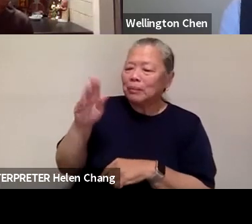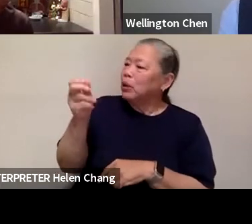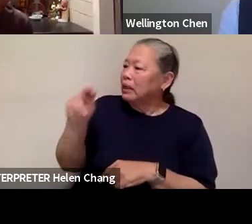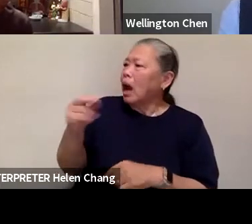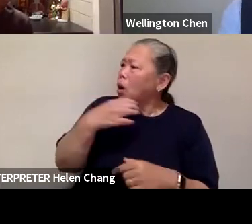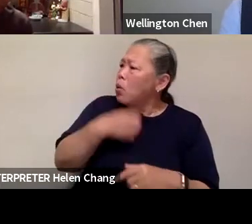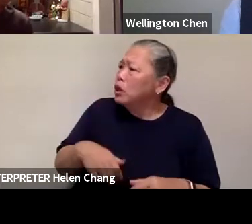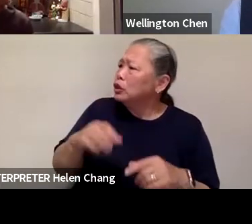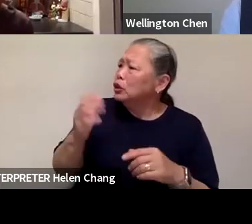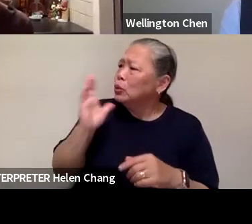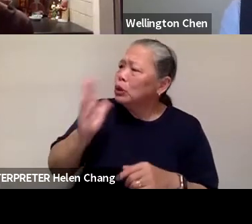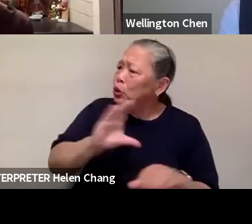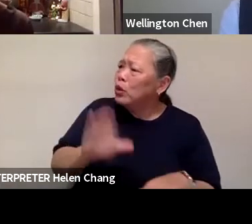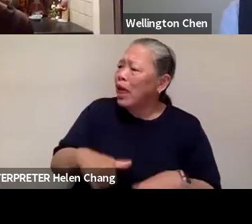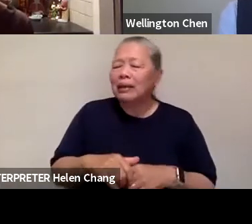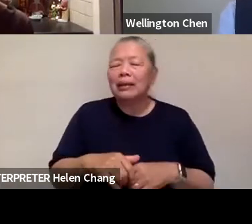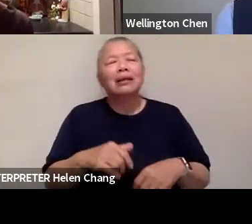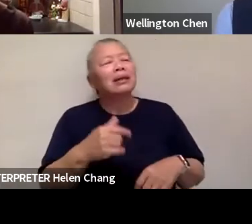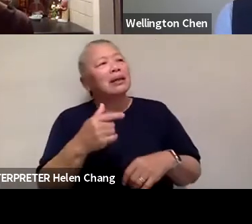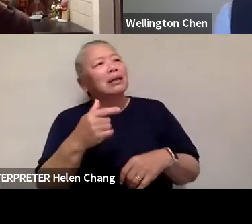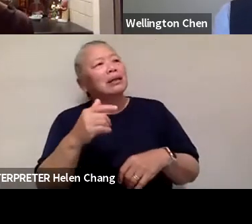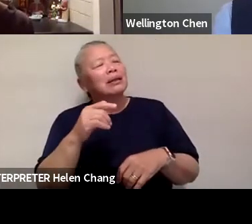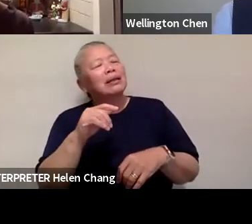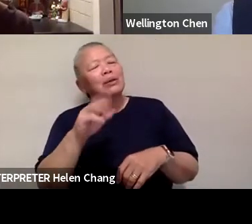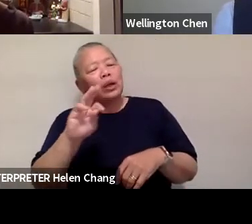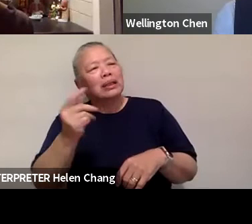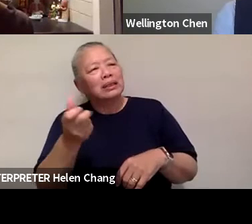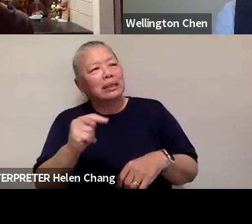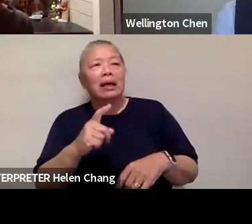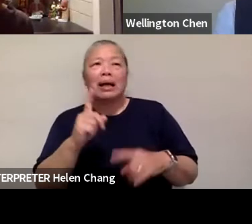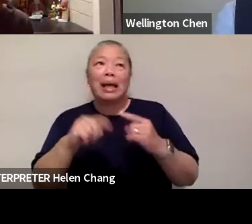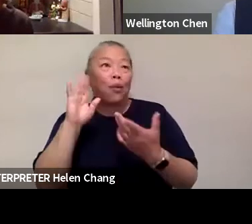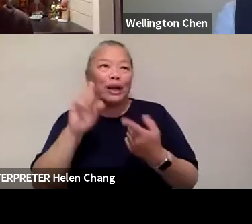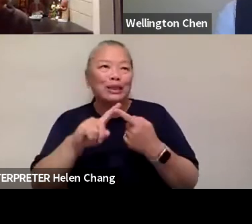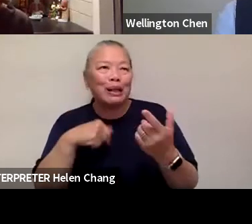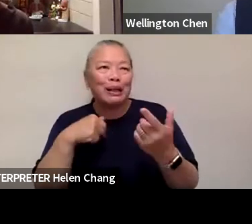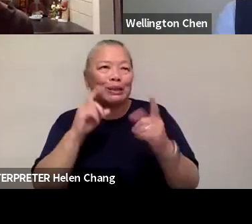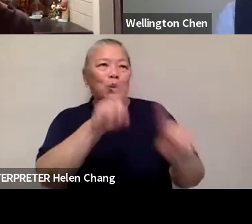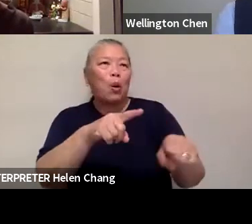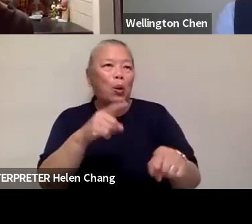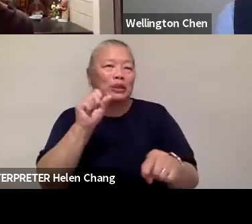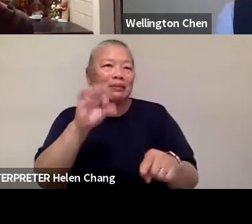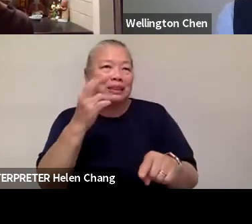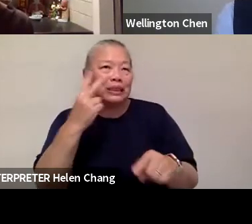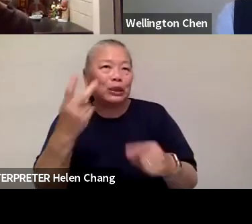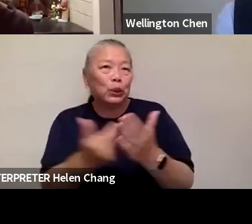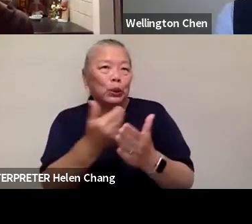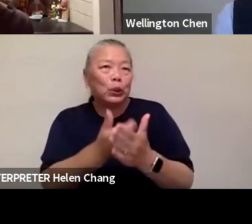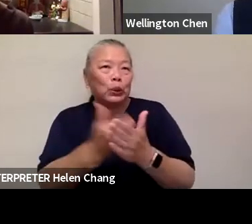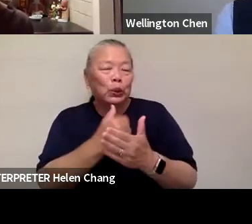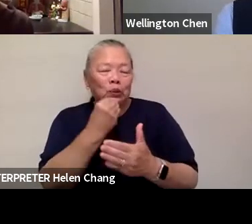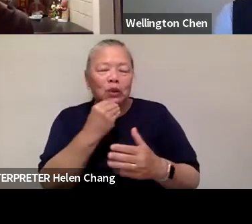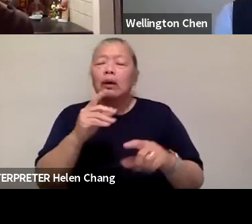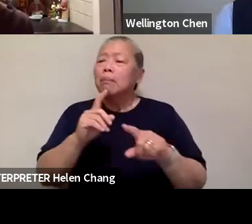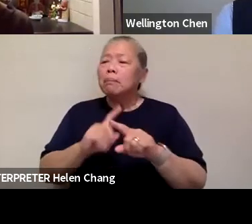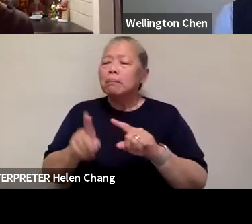San Francisco to see your latest creations. But the reality is, there's no substitute for the type